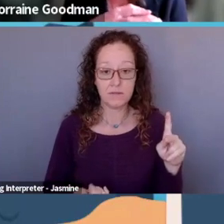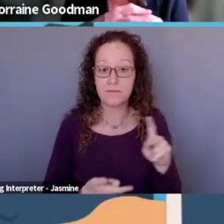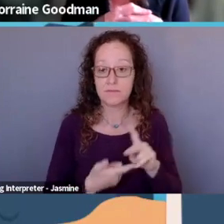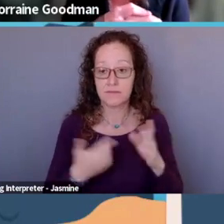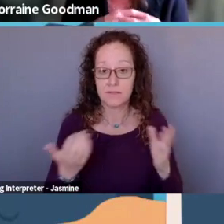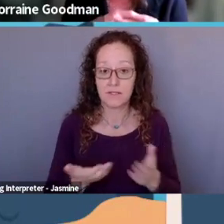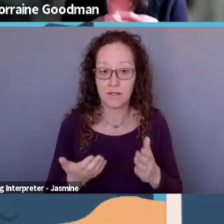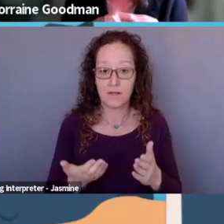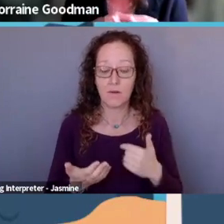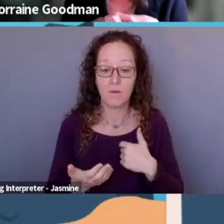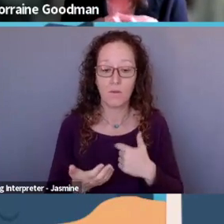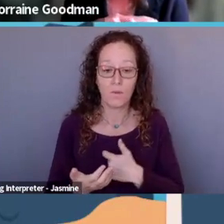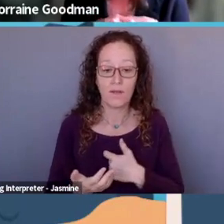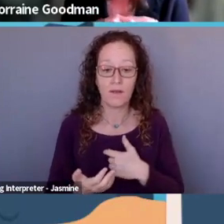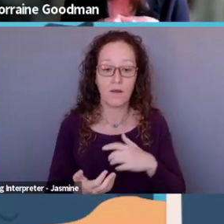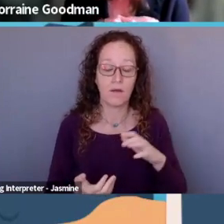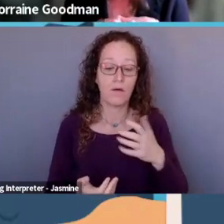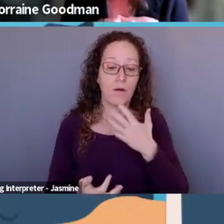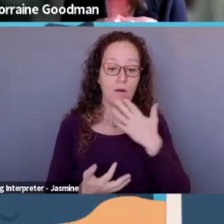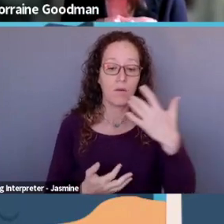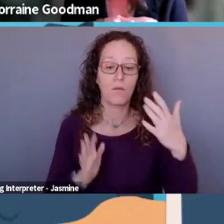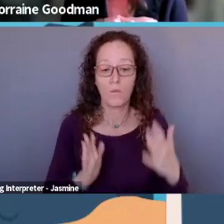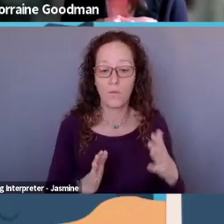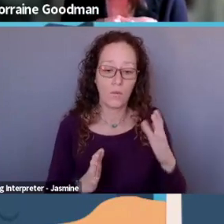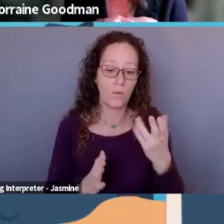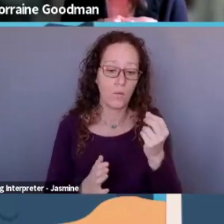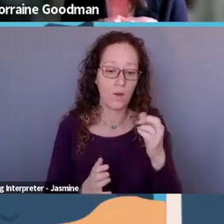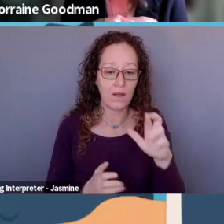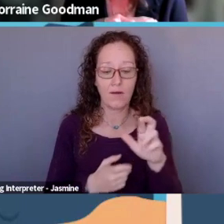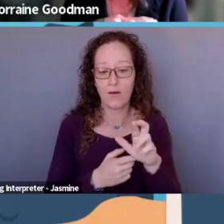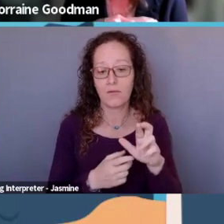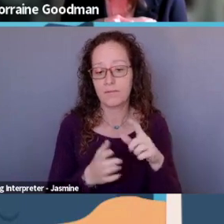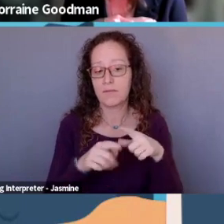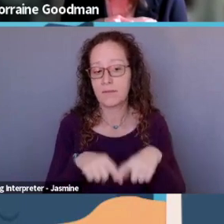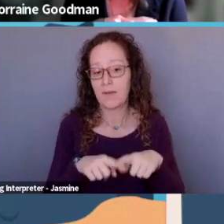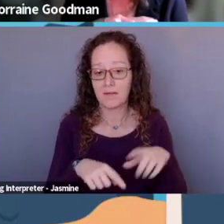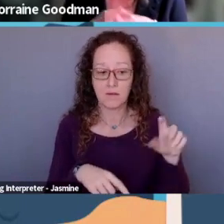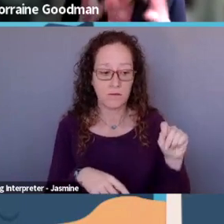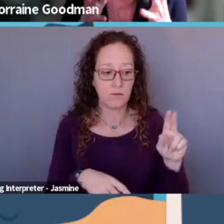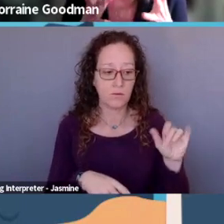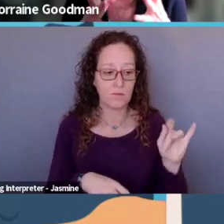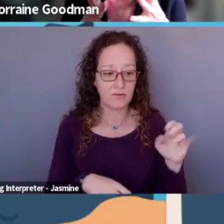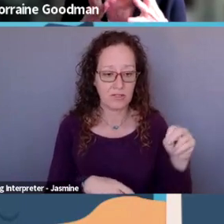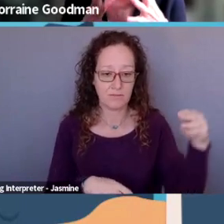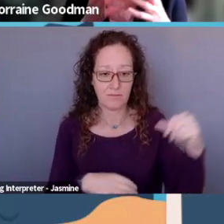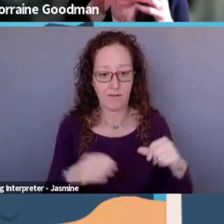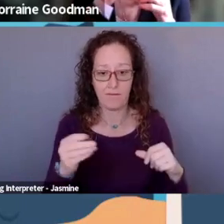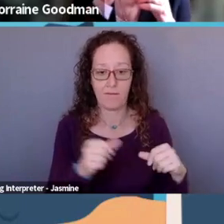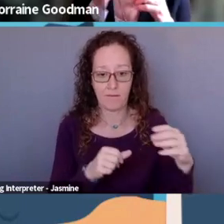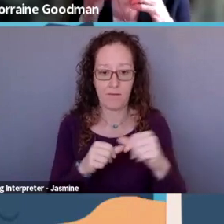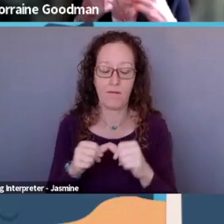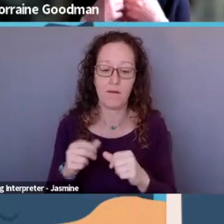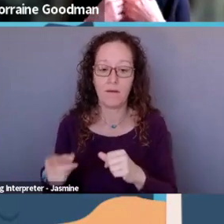much a tuition-based choir. Many of the schools, the public schools and private schools in the area also have choirs.